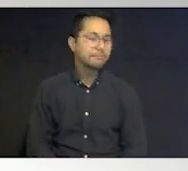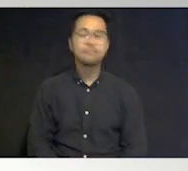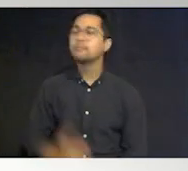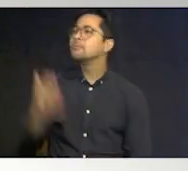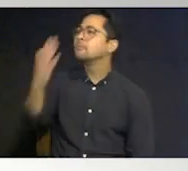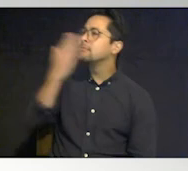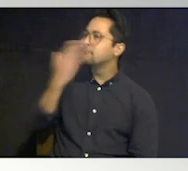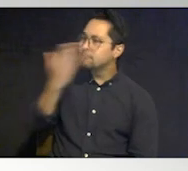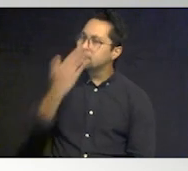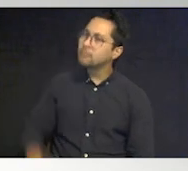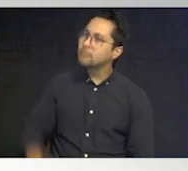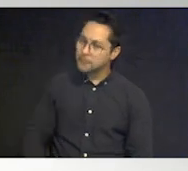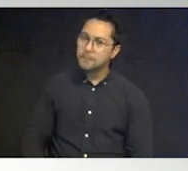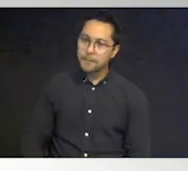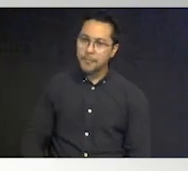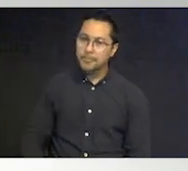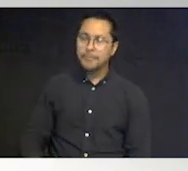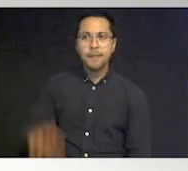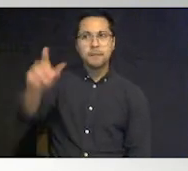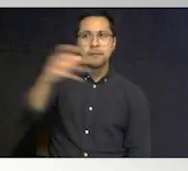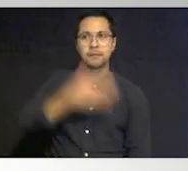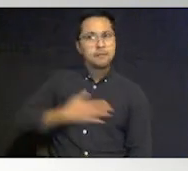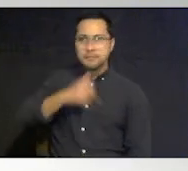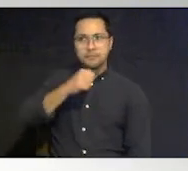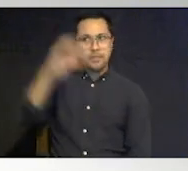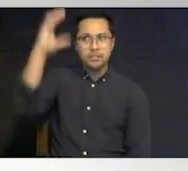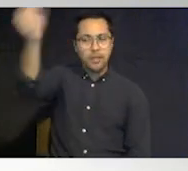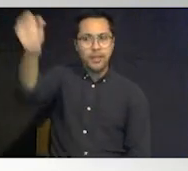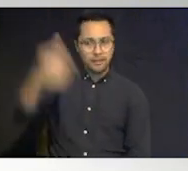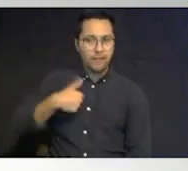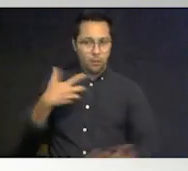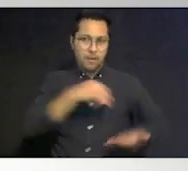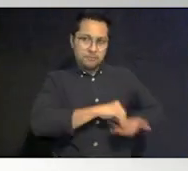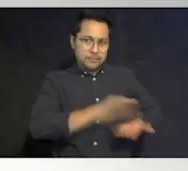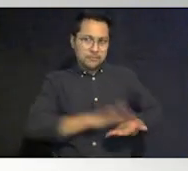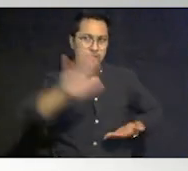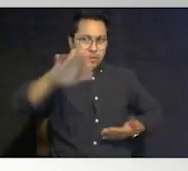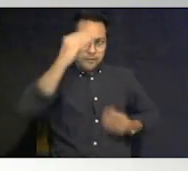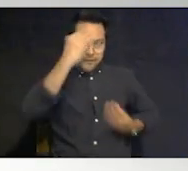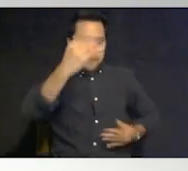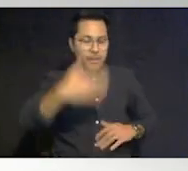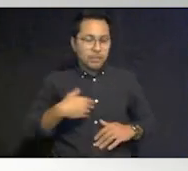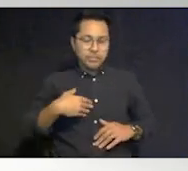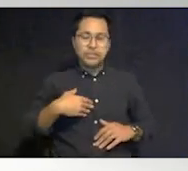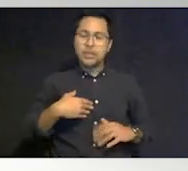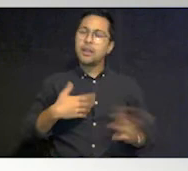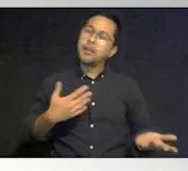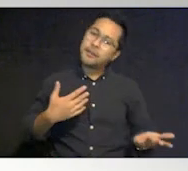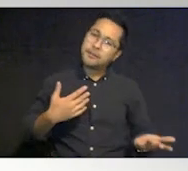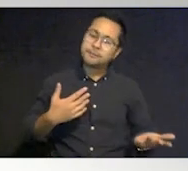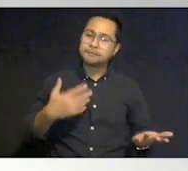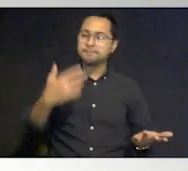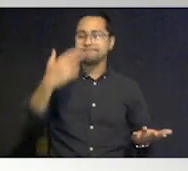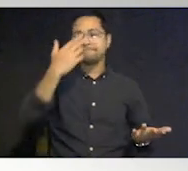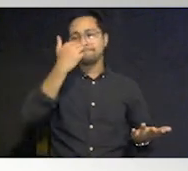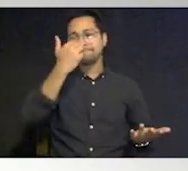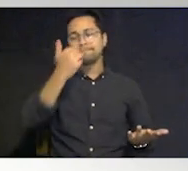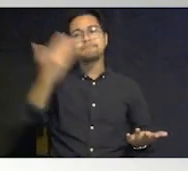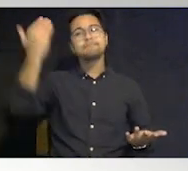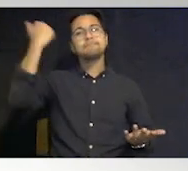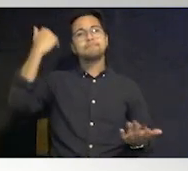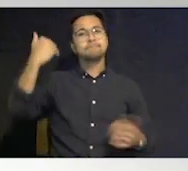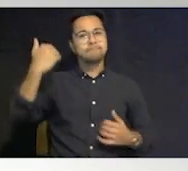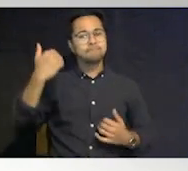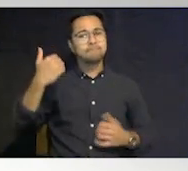you thank you don't go away so we can get your information later you know so we can well you know it's funny earlier this